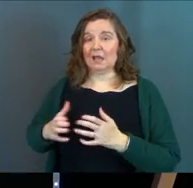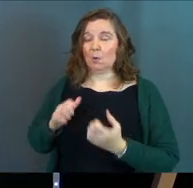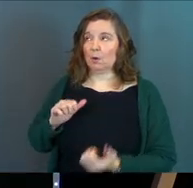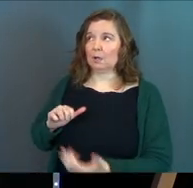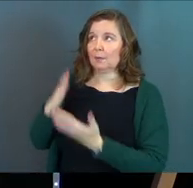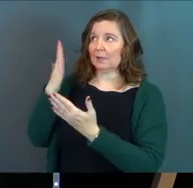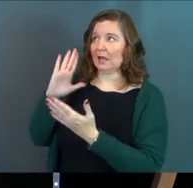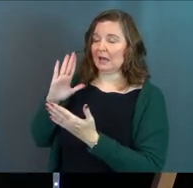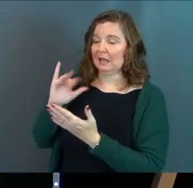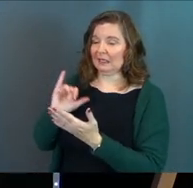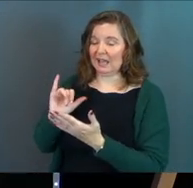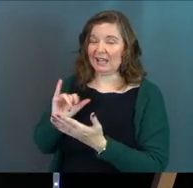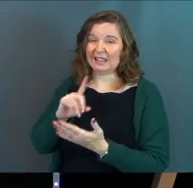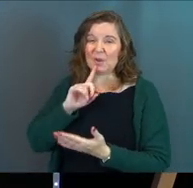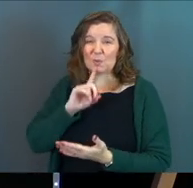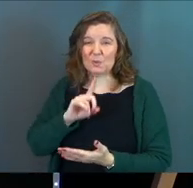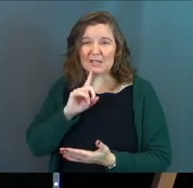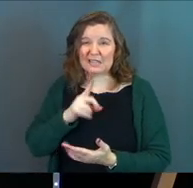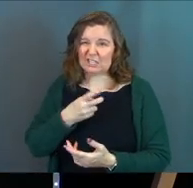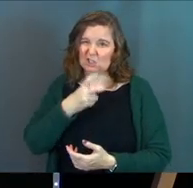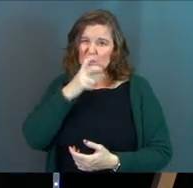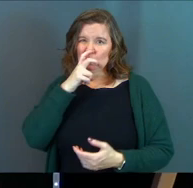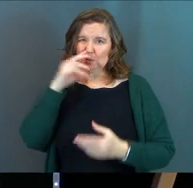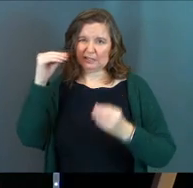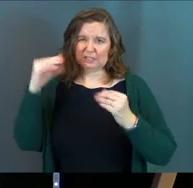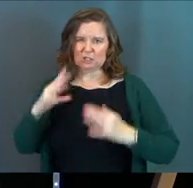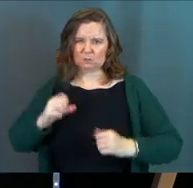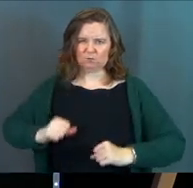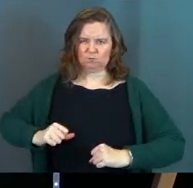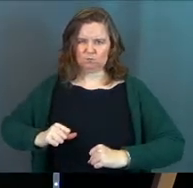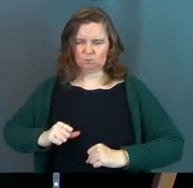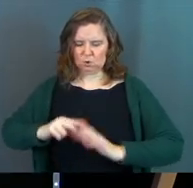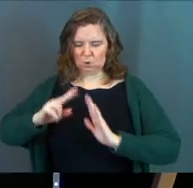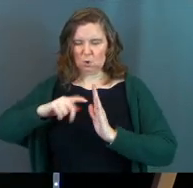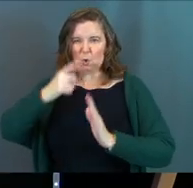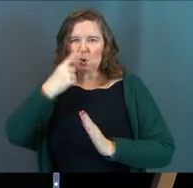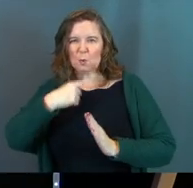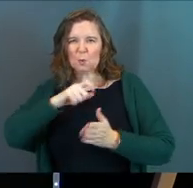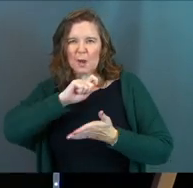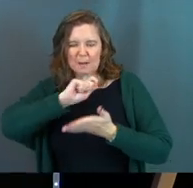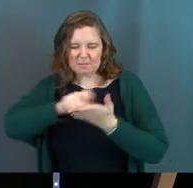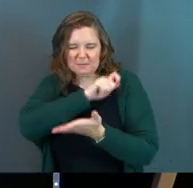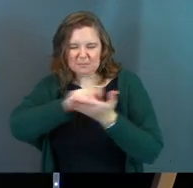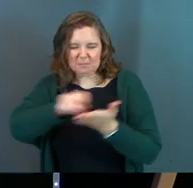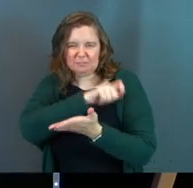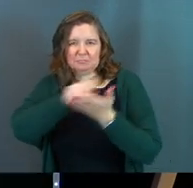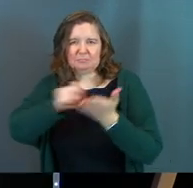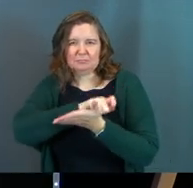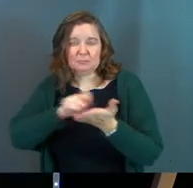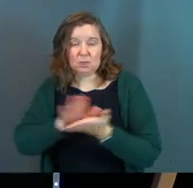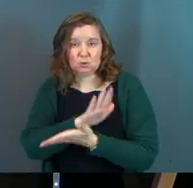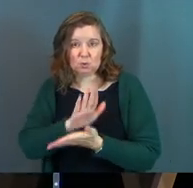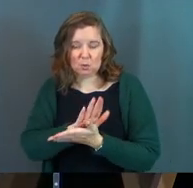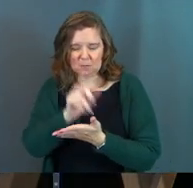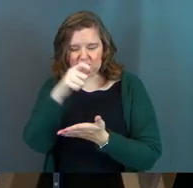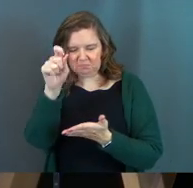to God and we'll come to him like that really strict teacher who red-pinned you to death in school and looked at every tiny